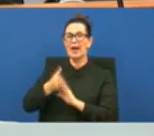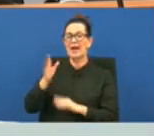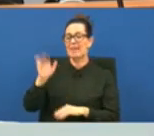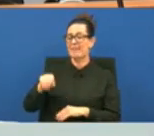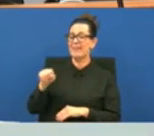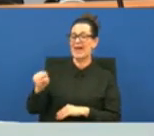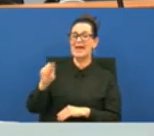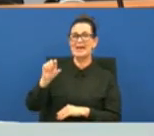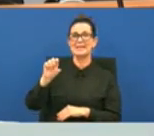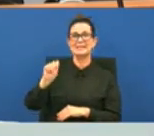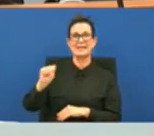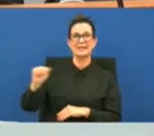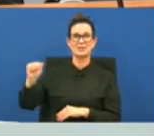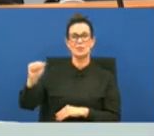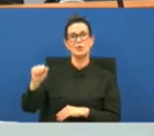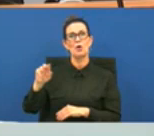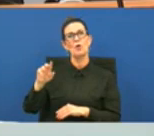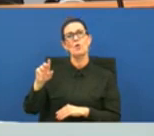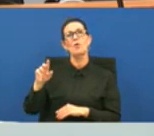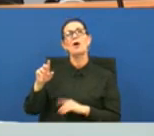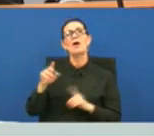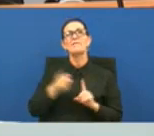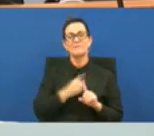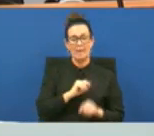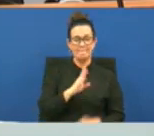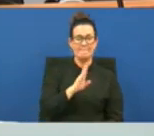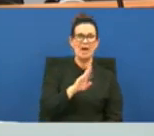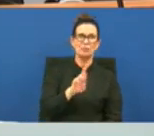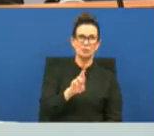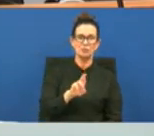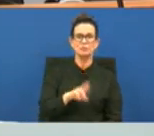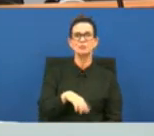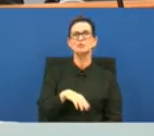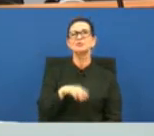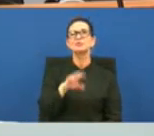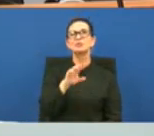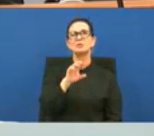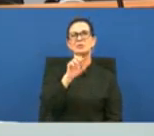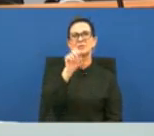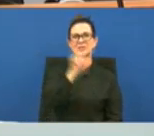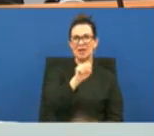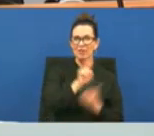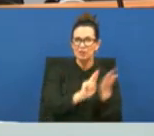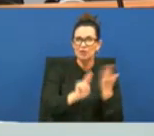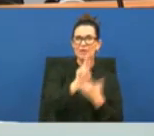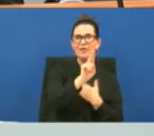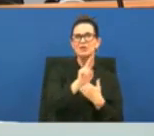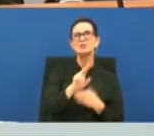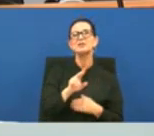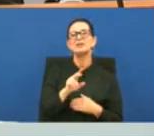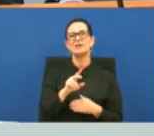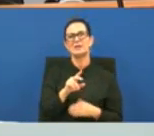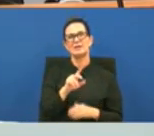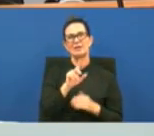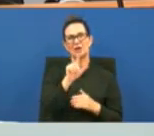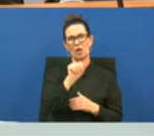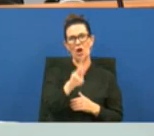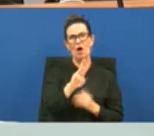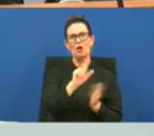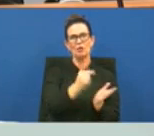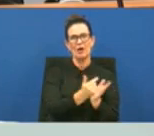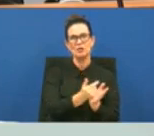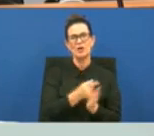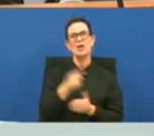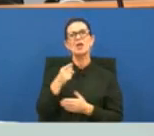rouge southern lab graduate southern university graduate lost thing she was offered the job to come here